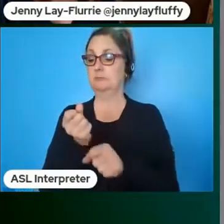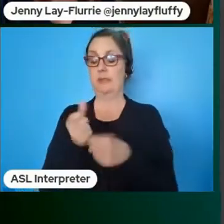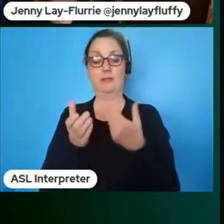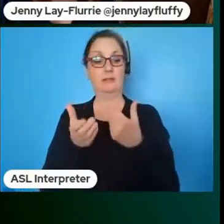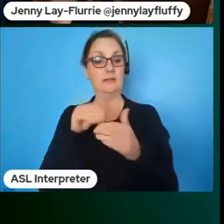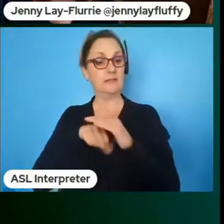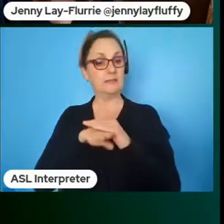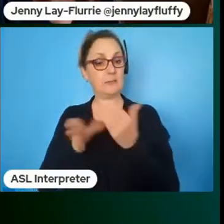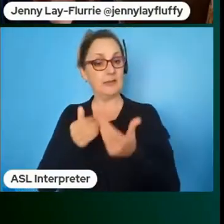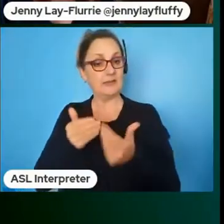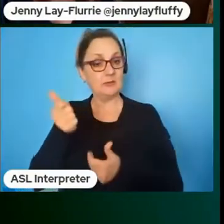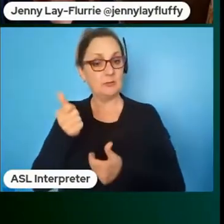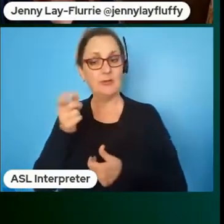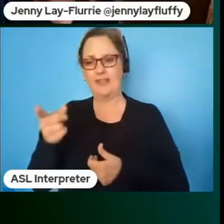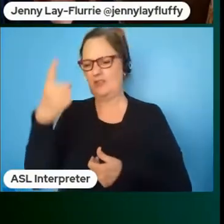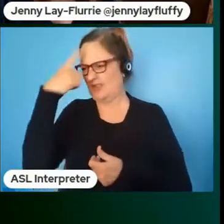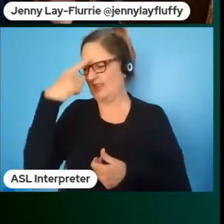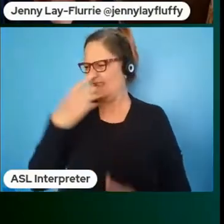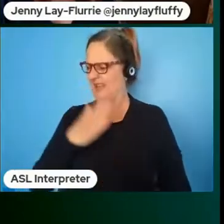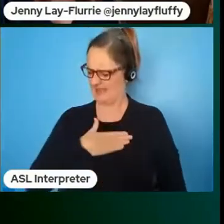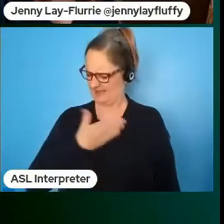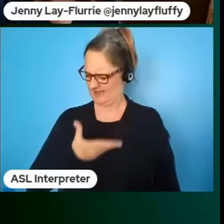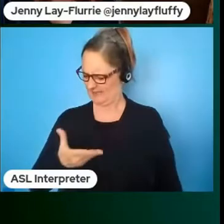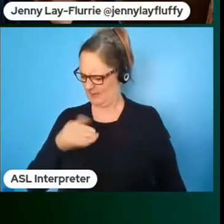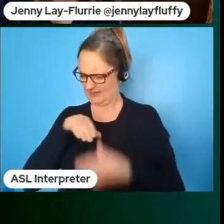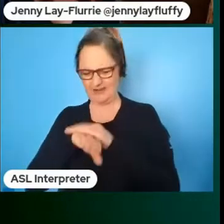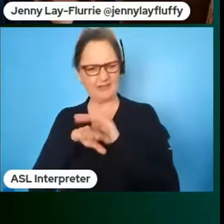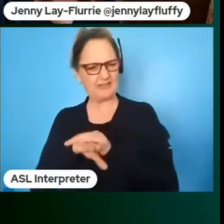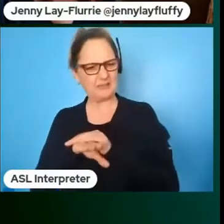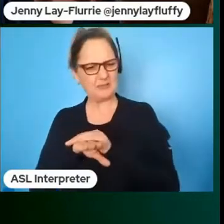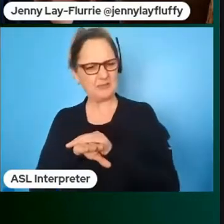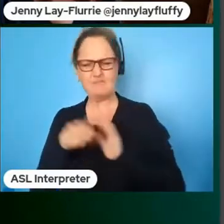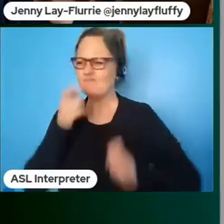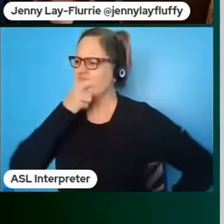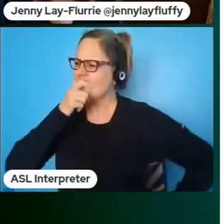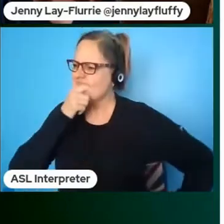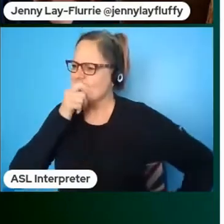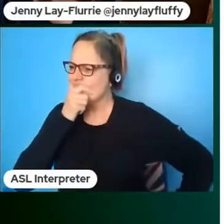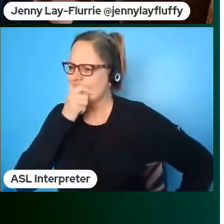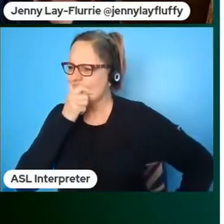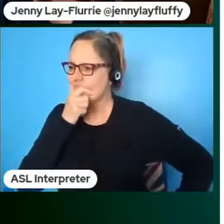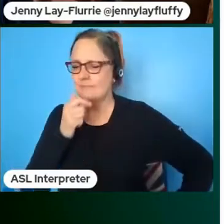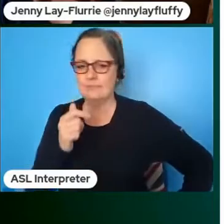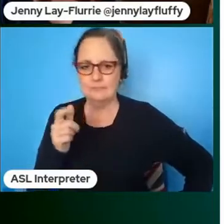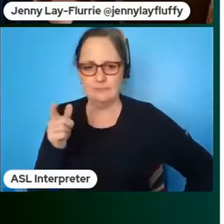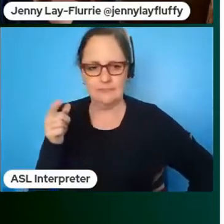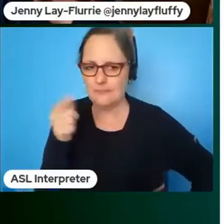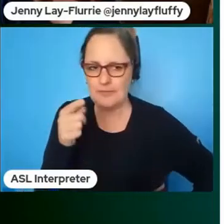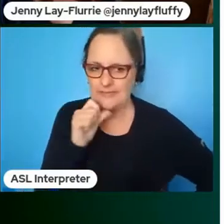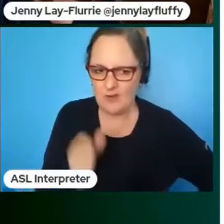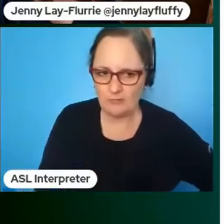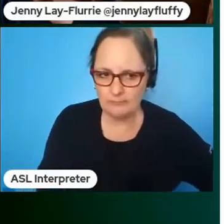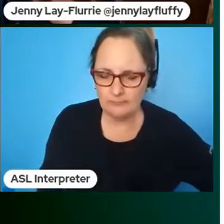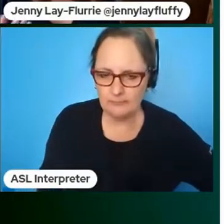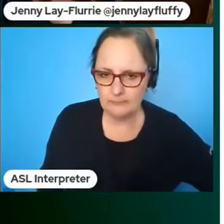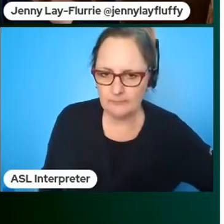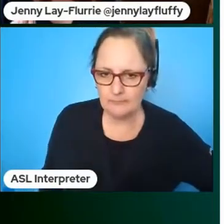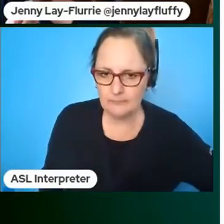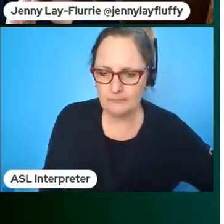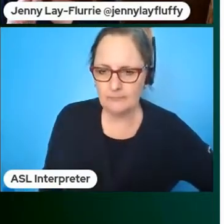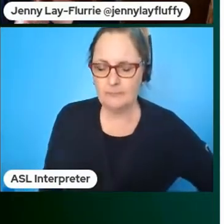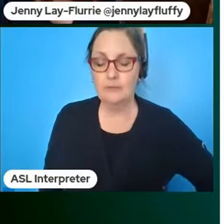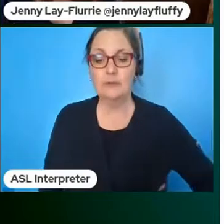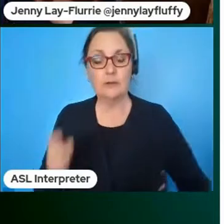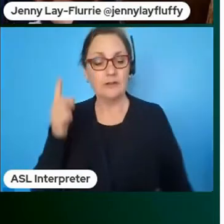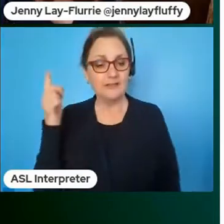you're sitting there and going i don't know if my stuff is accessible or not it's likely not and that's something